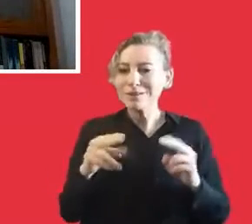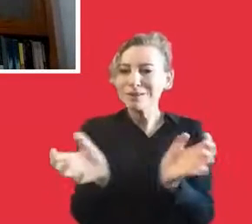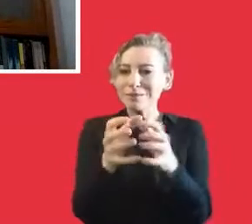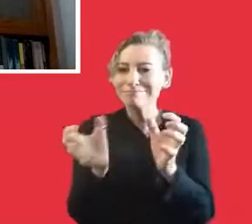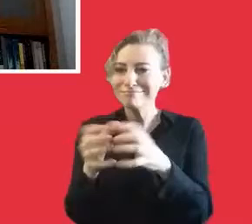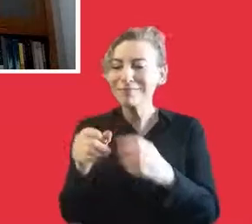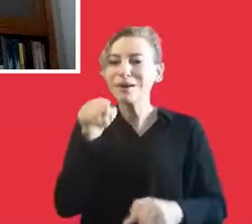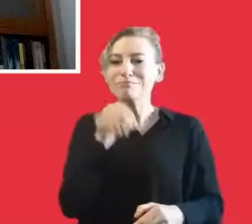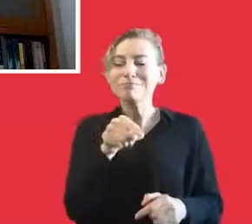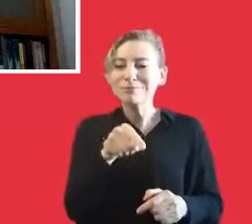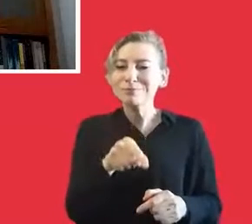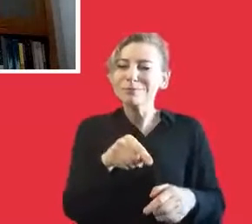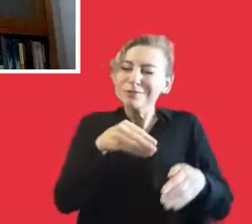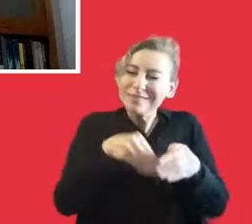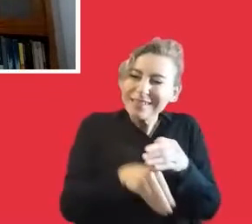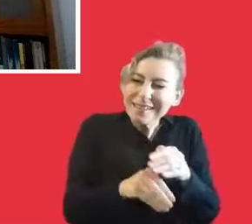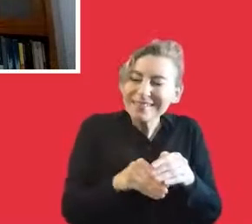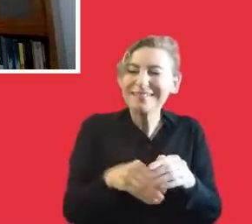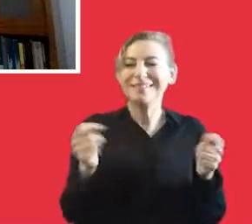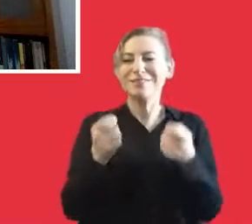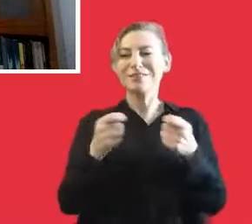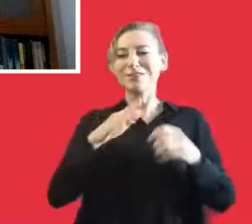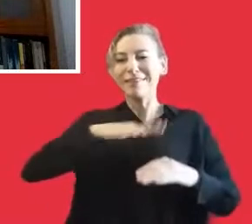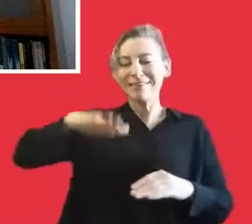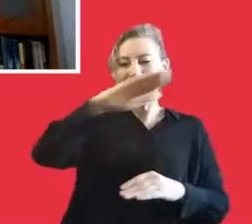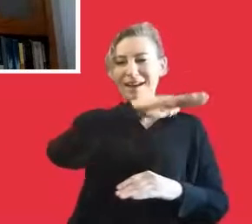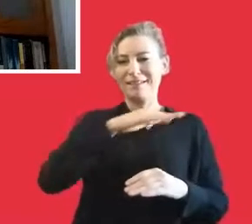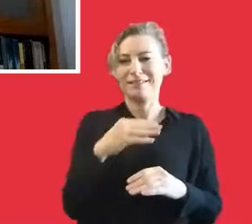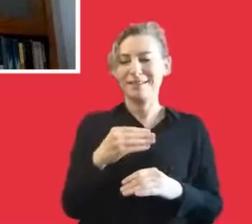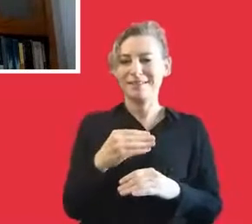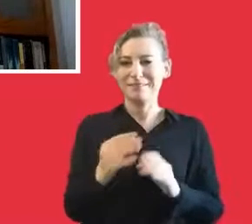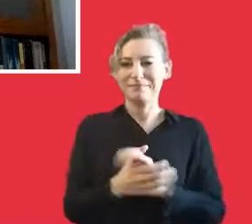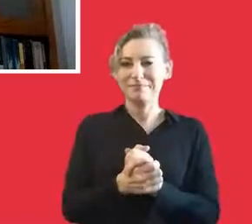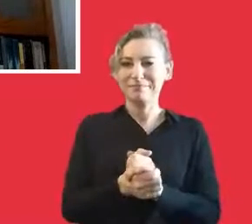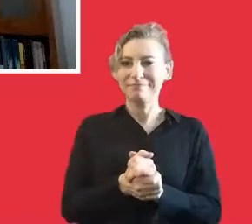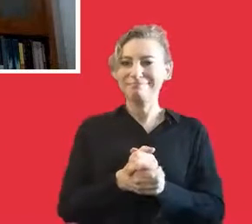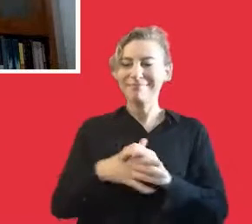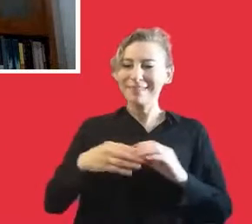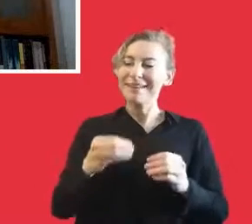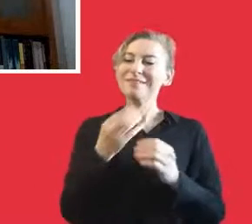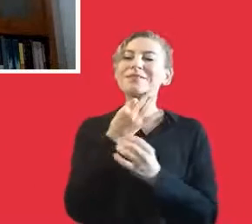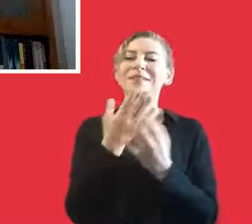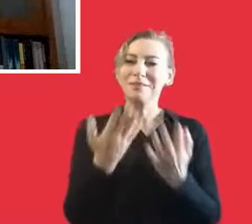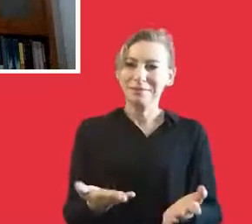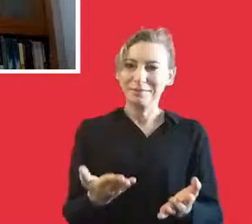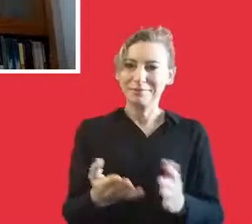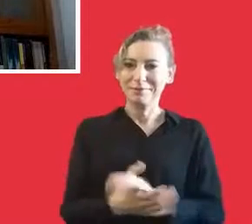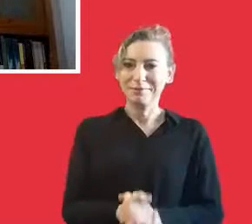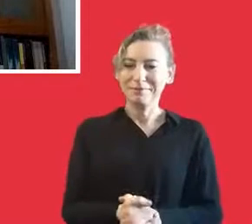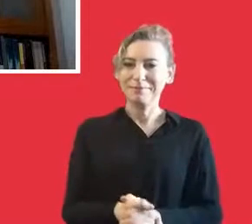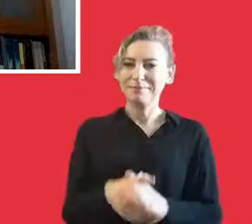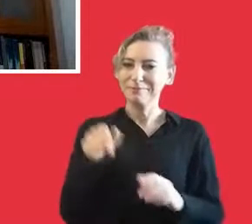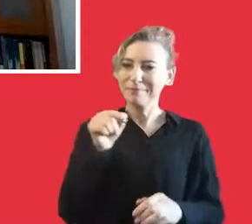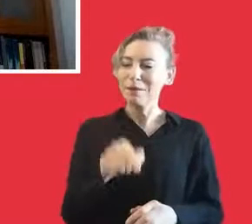Turkey Volunteers Committee. And I would like to thank everyone who contributed the realization of